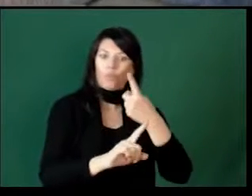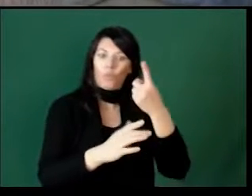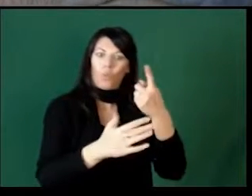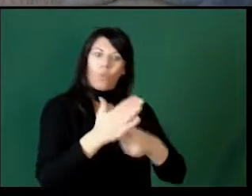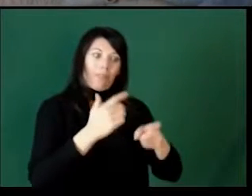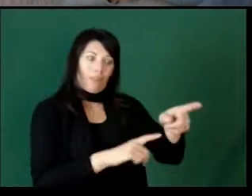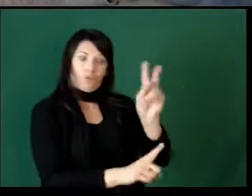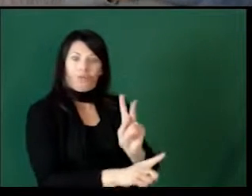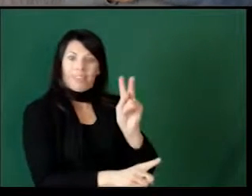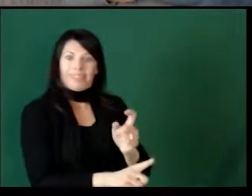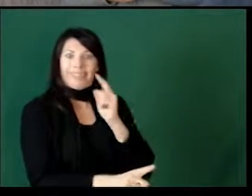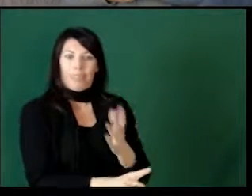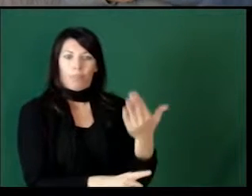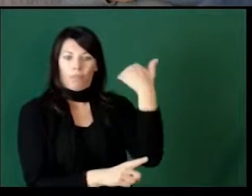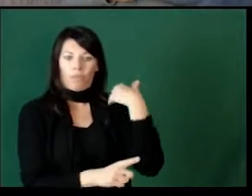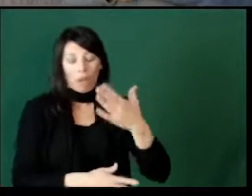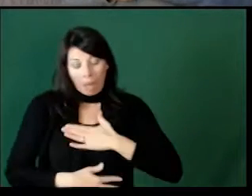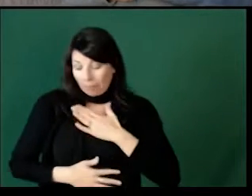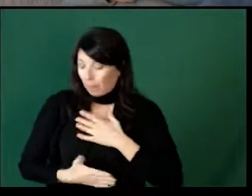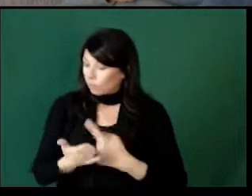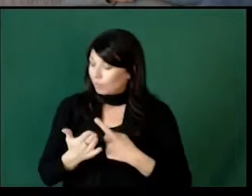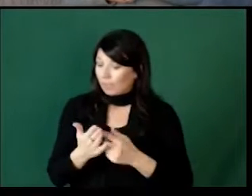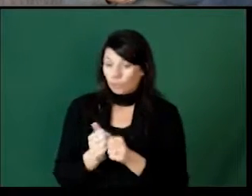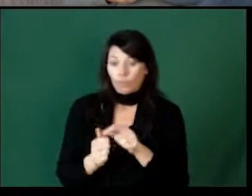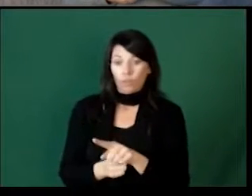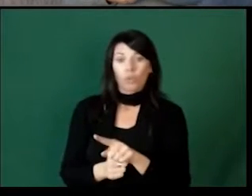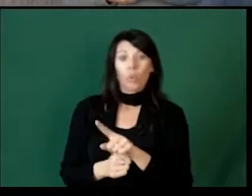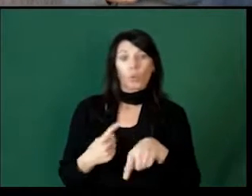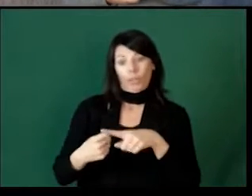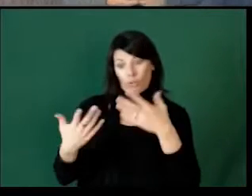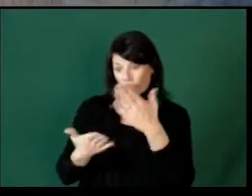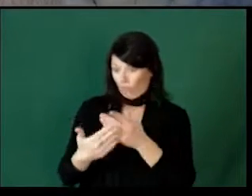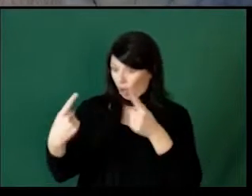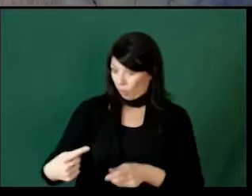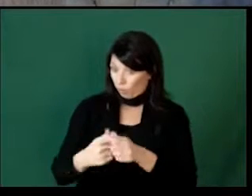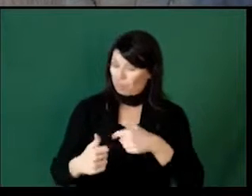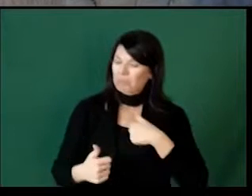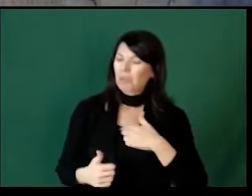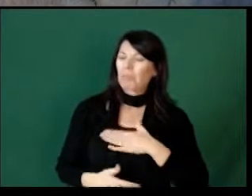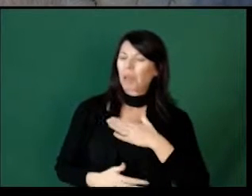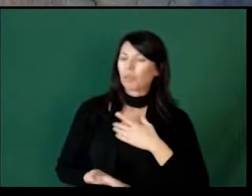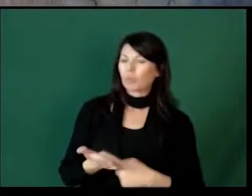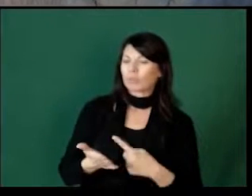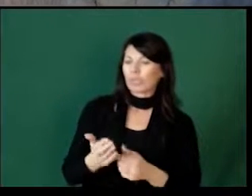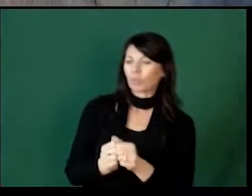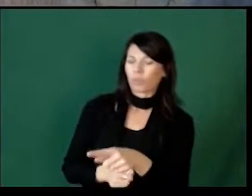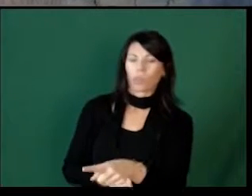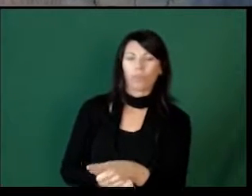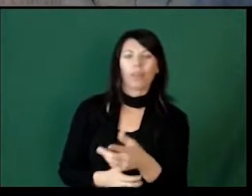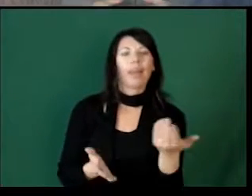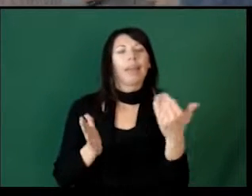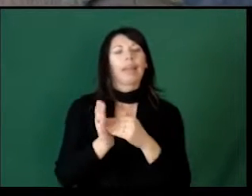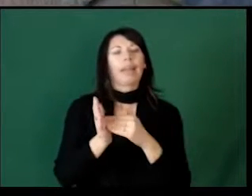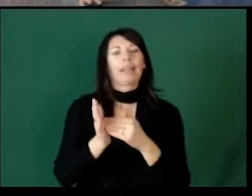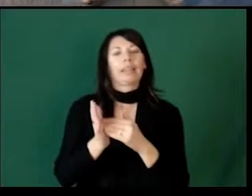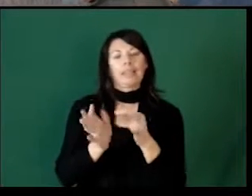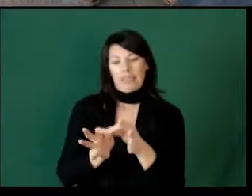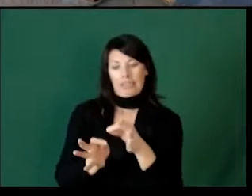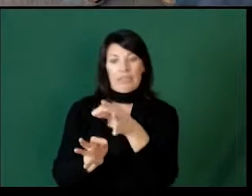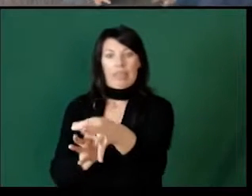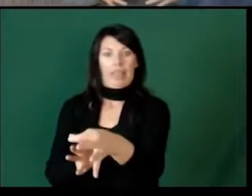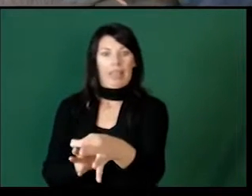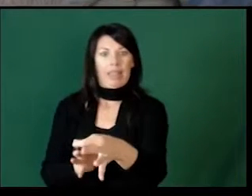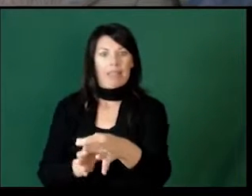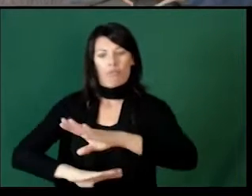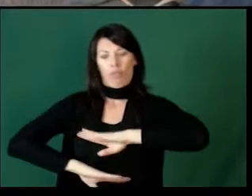pull from what Kristen was talking about earlier. I'll be glad to discuss this with you as soon as the arguing has stopped, kind of giving them some of that delayed